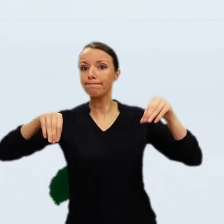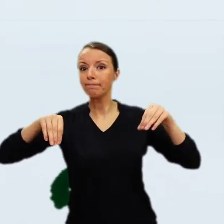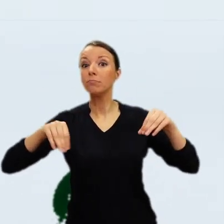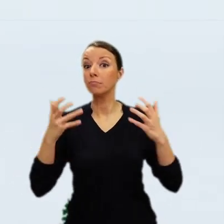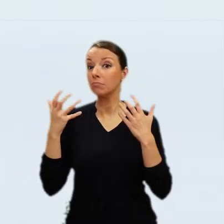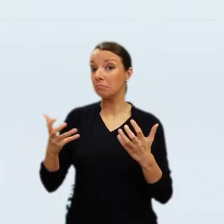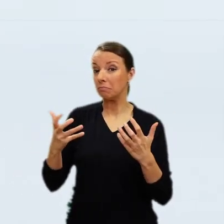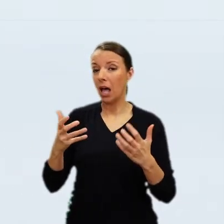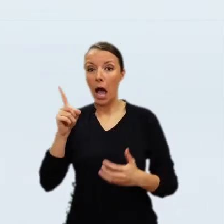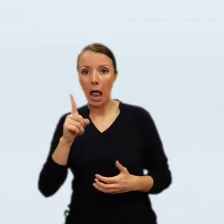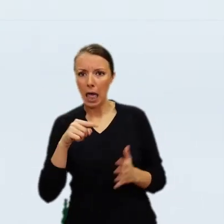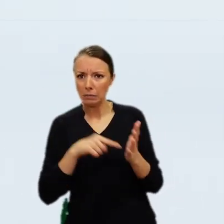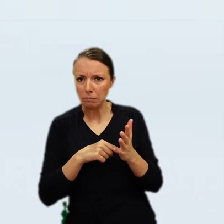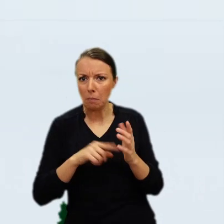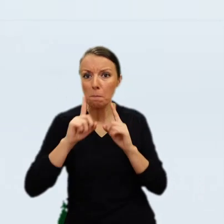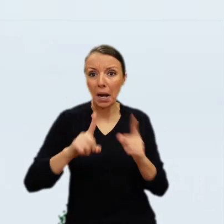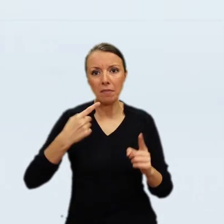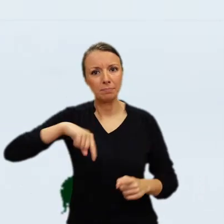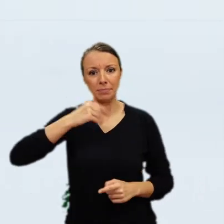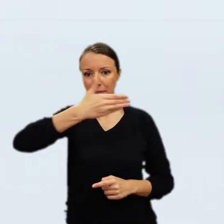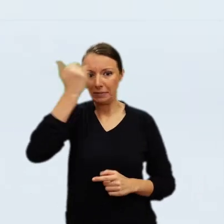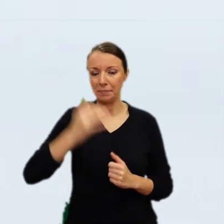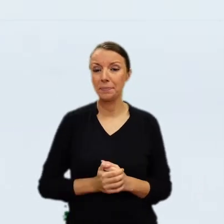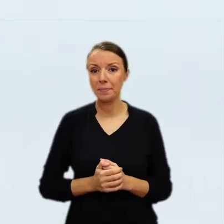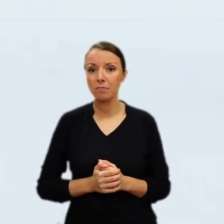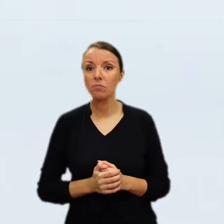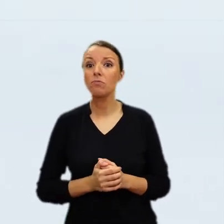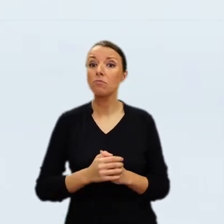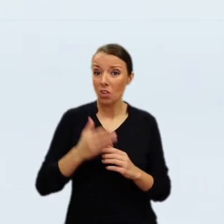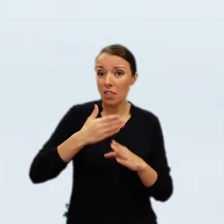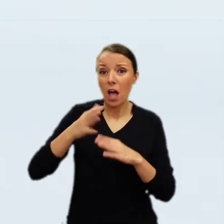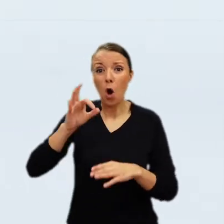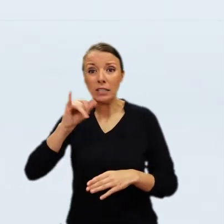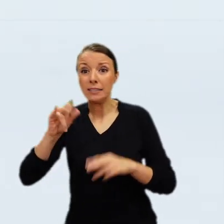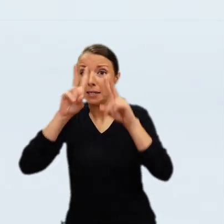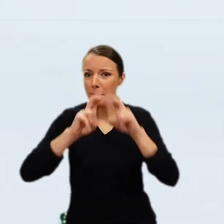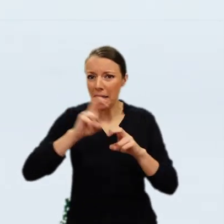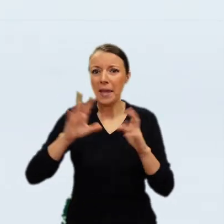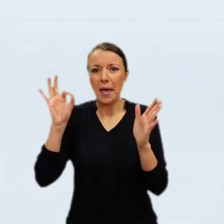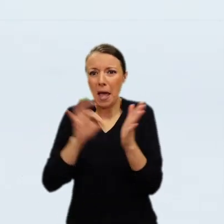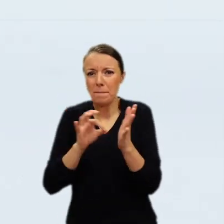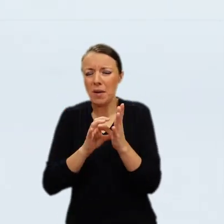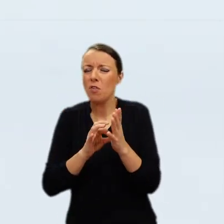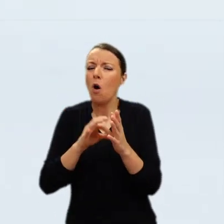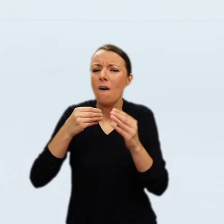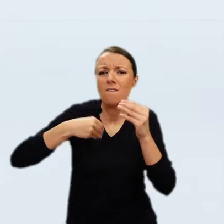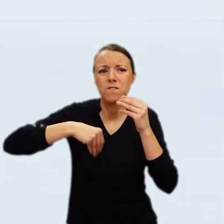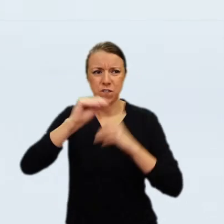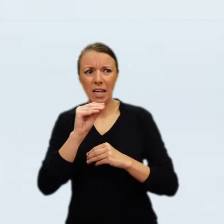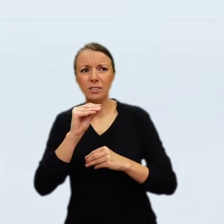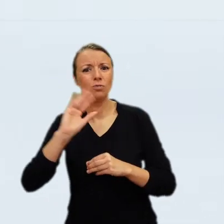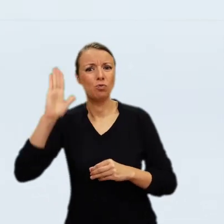a Cossack on horseback. And I would like to thank Dorota Juszczak for having provided so much information about the